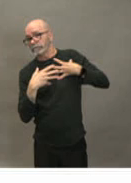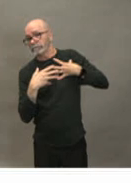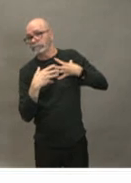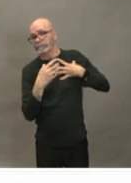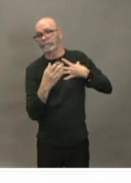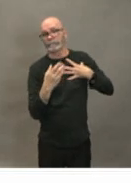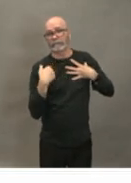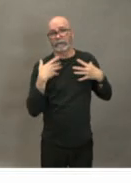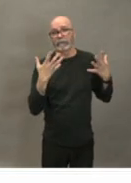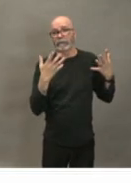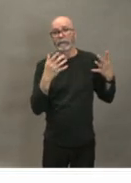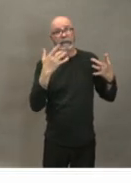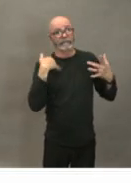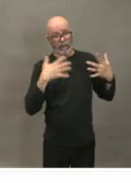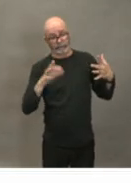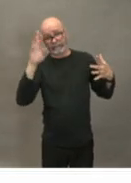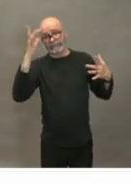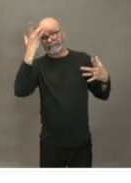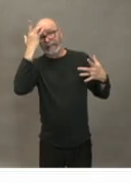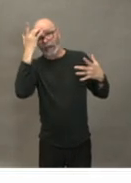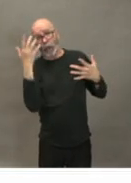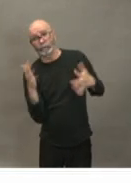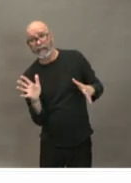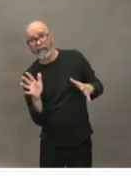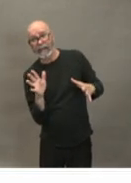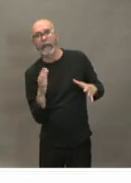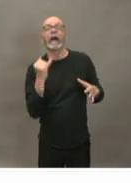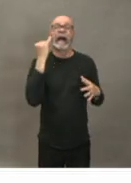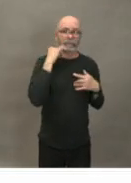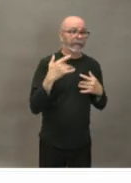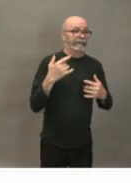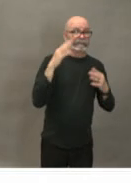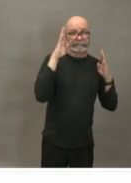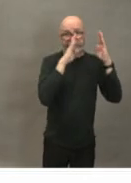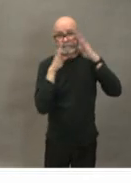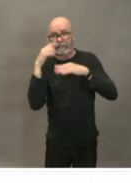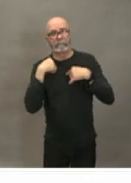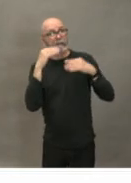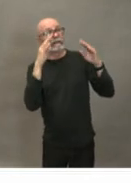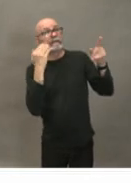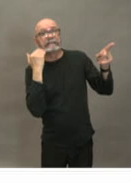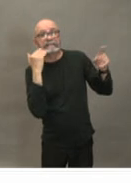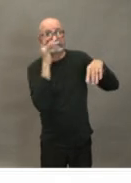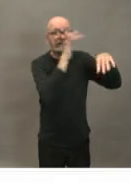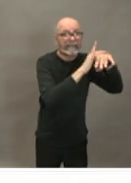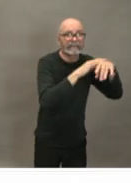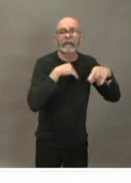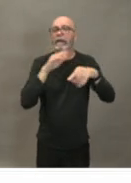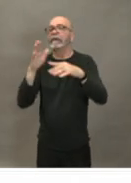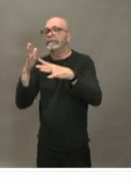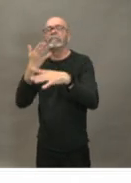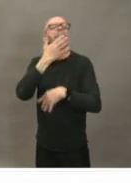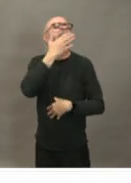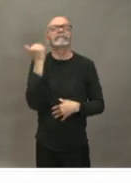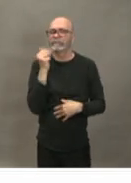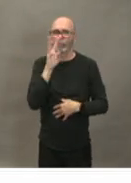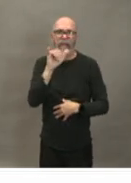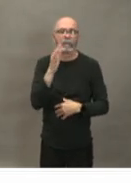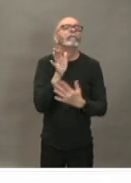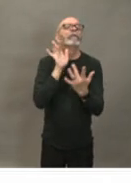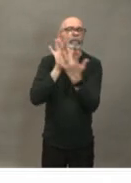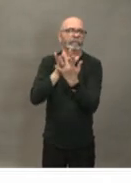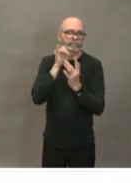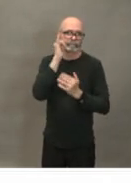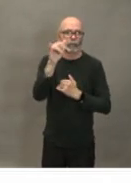symptoms in those circumstances if you're concerned in those we're asking you to call 811 because they can take you through a more detailed screening